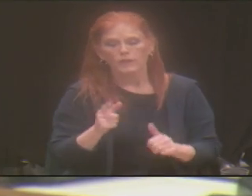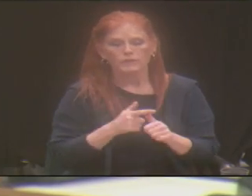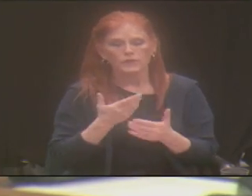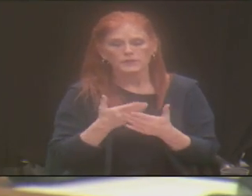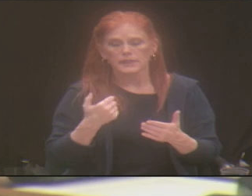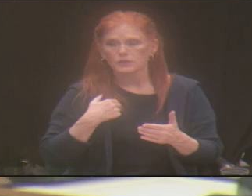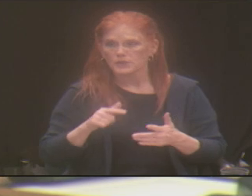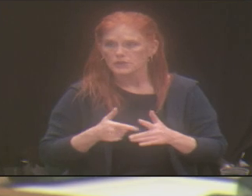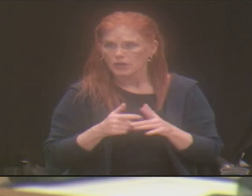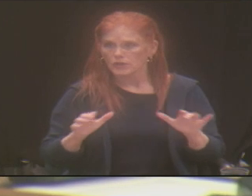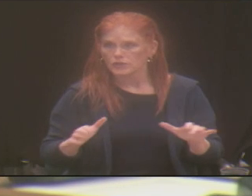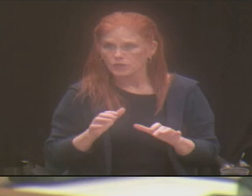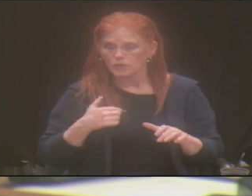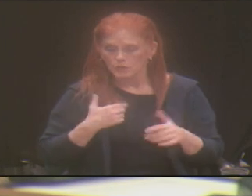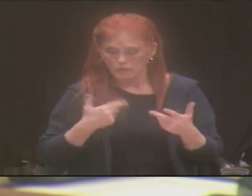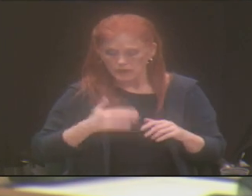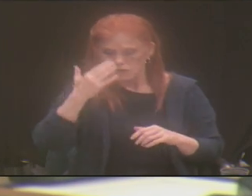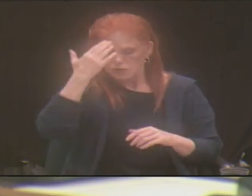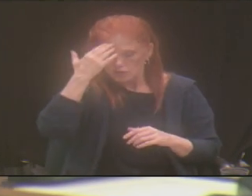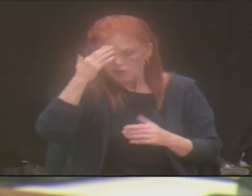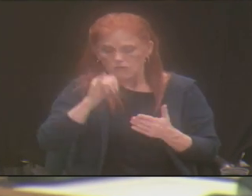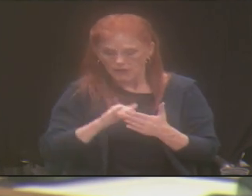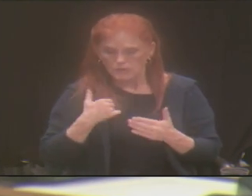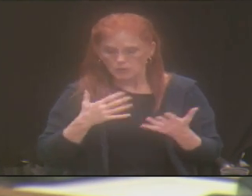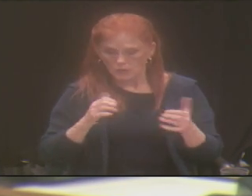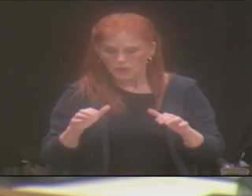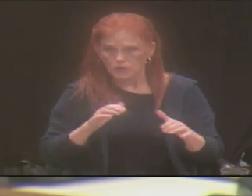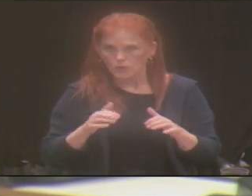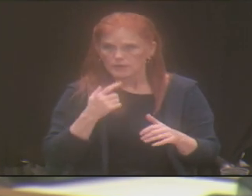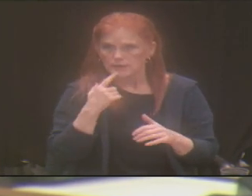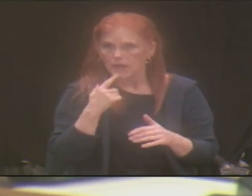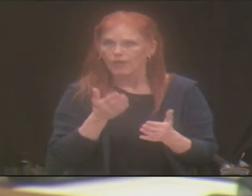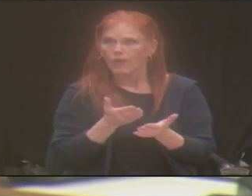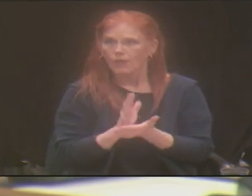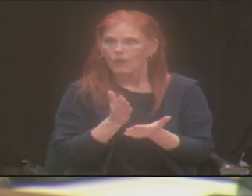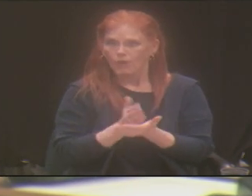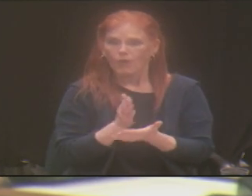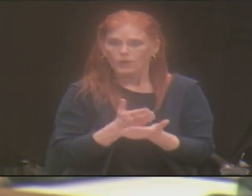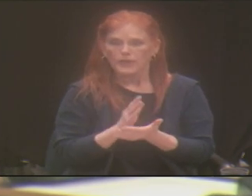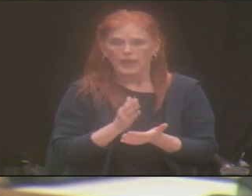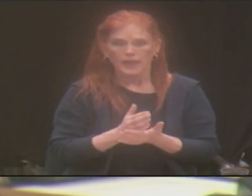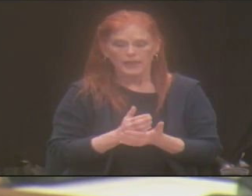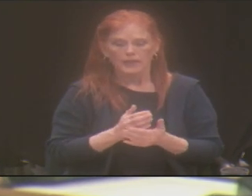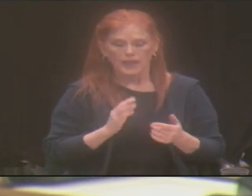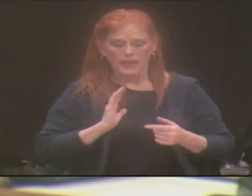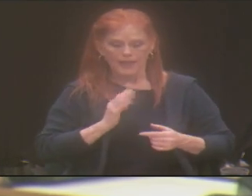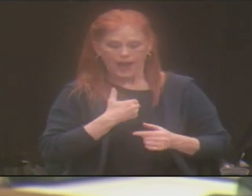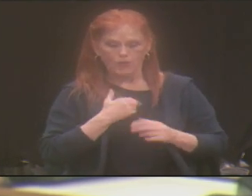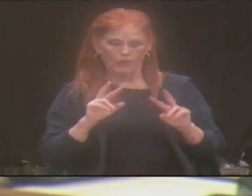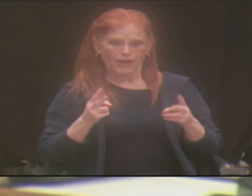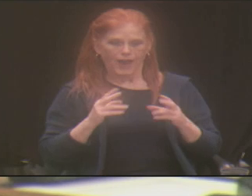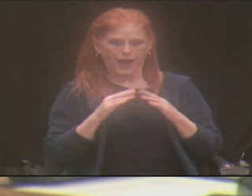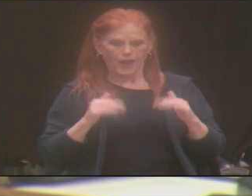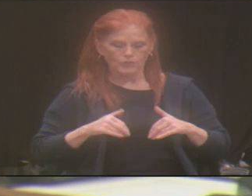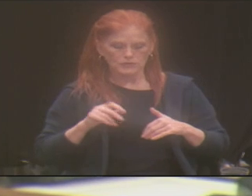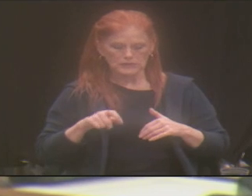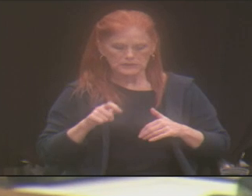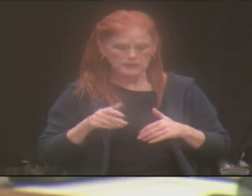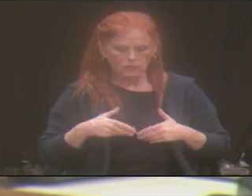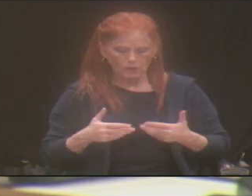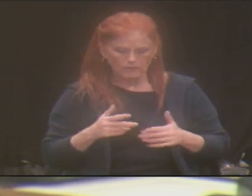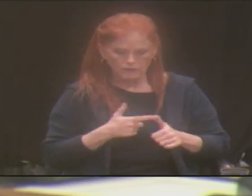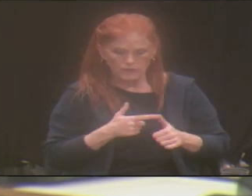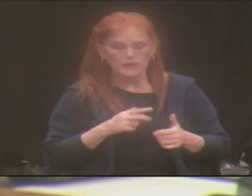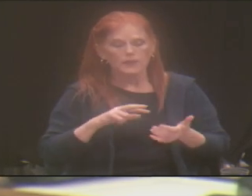doing when we knew that we wanted to do this was to say, okay, what are the needs within our own house? So what that meant